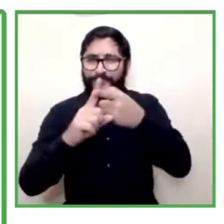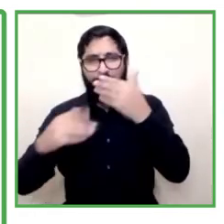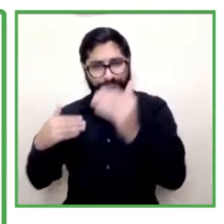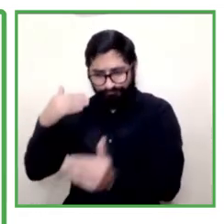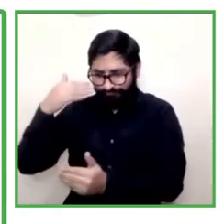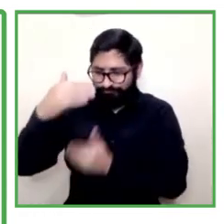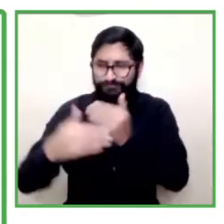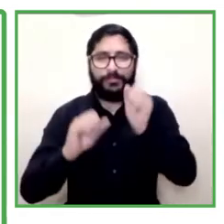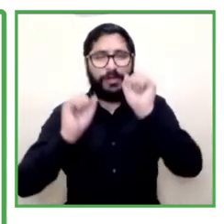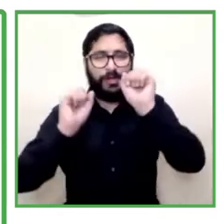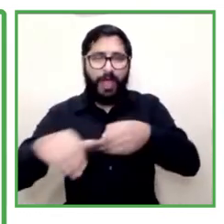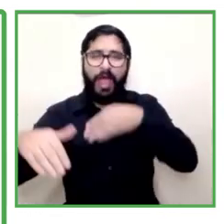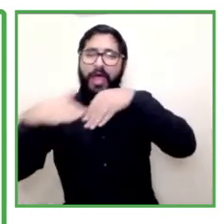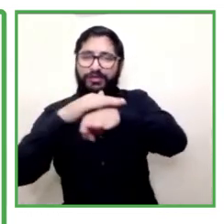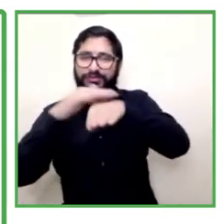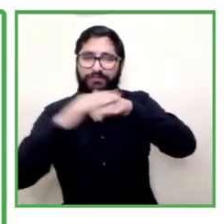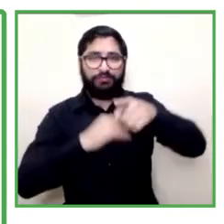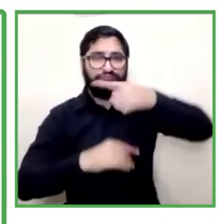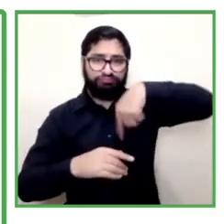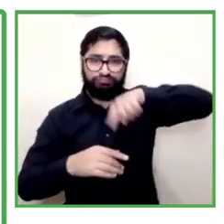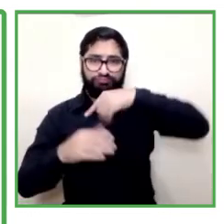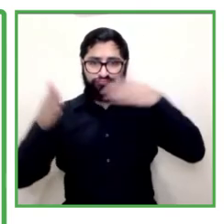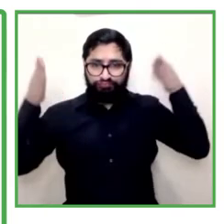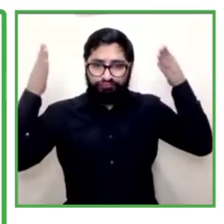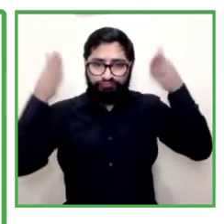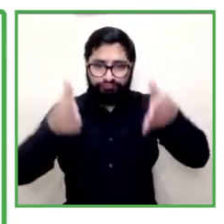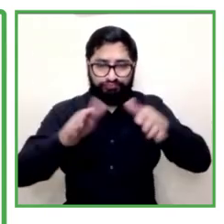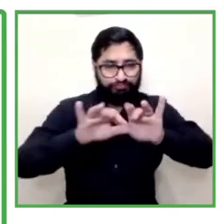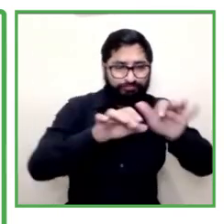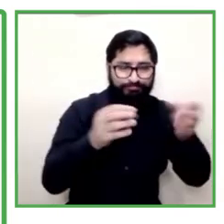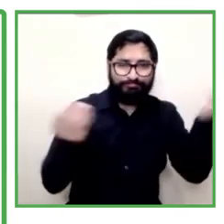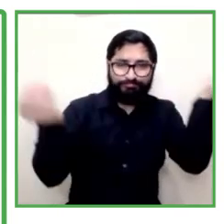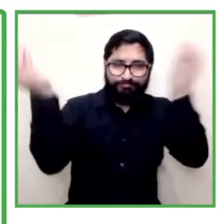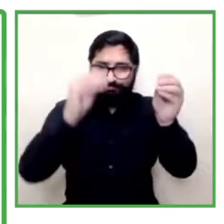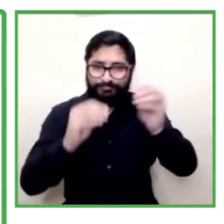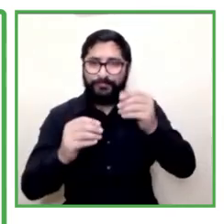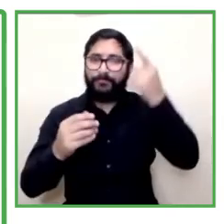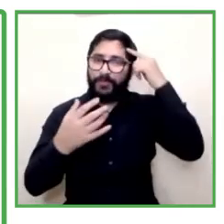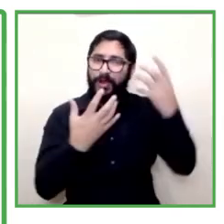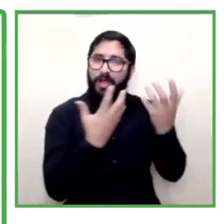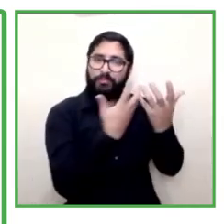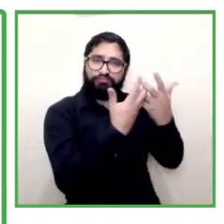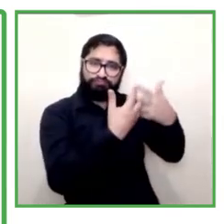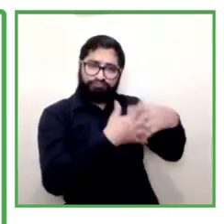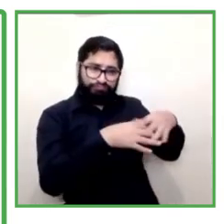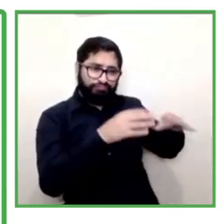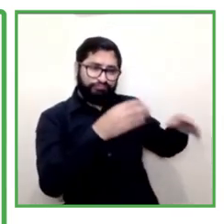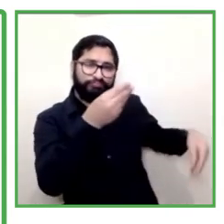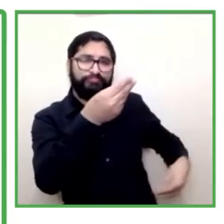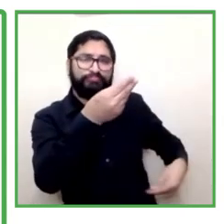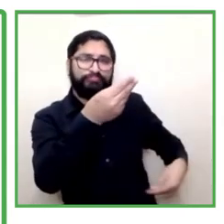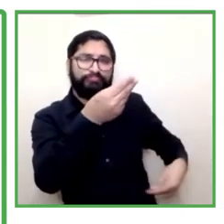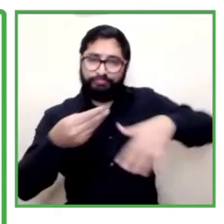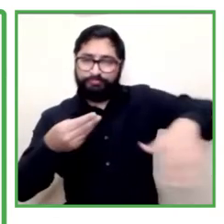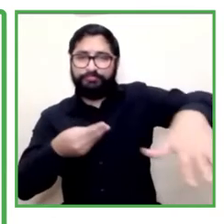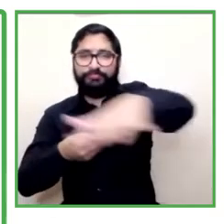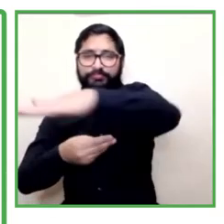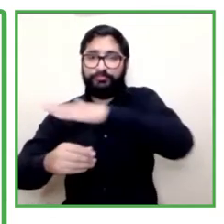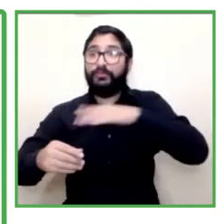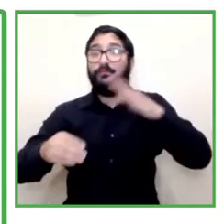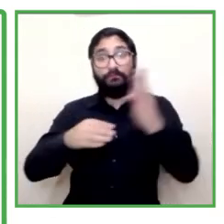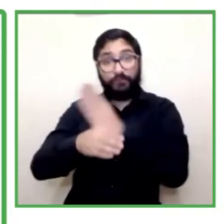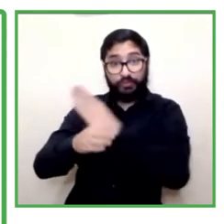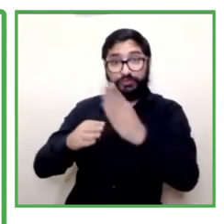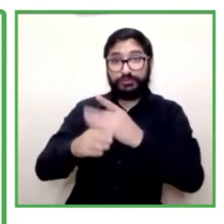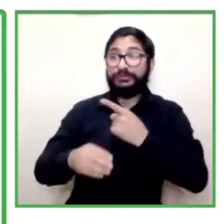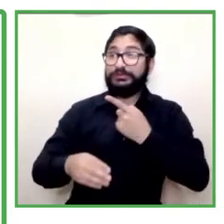together with other organizations to create platforms and to create mechanisms to support the business